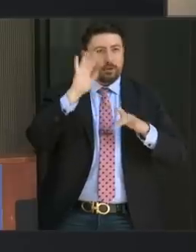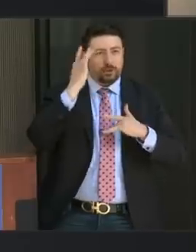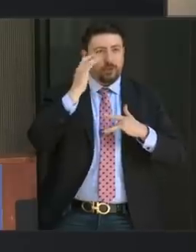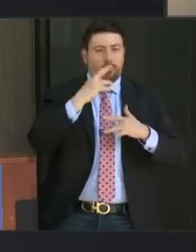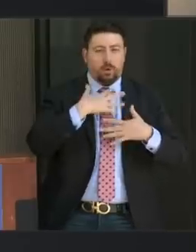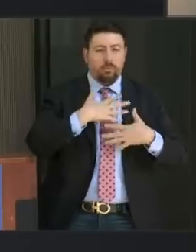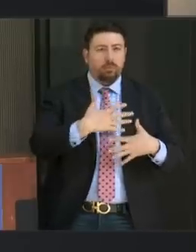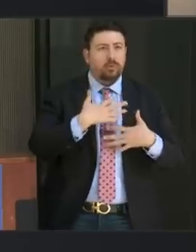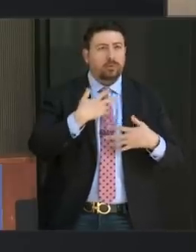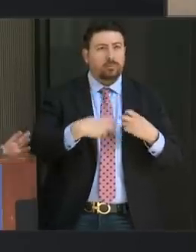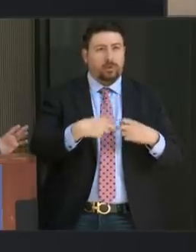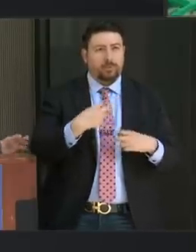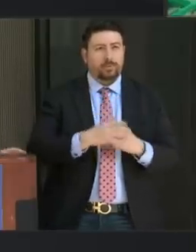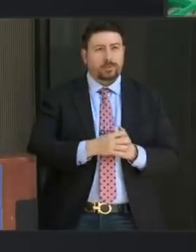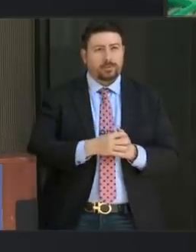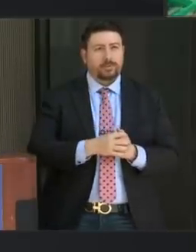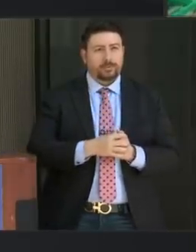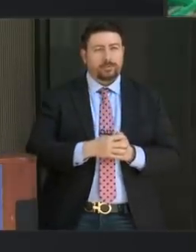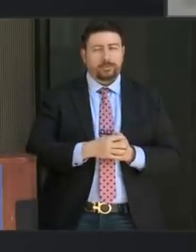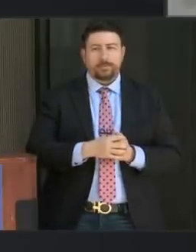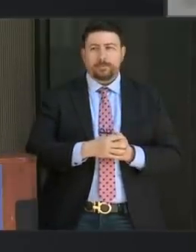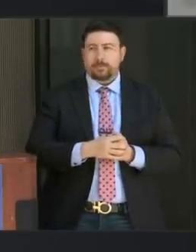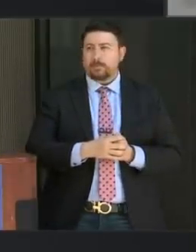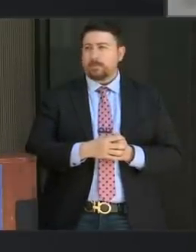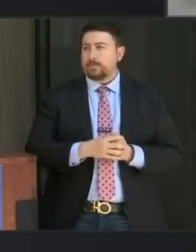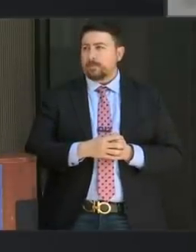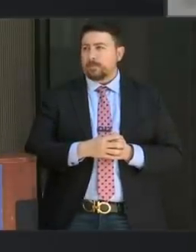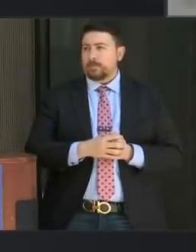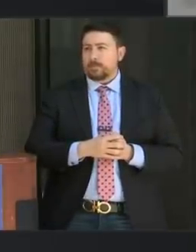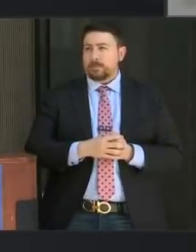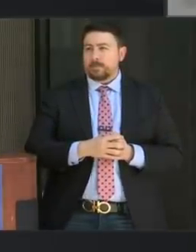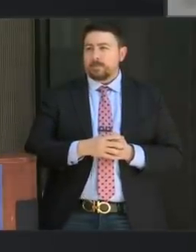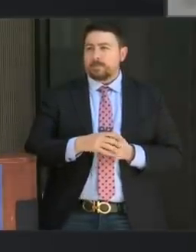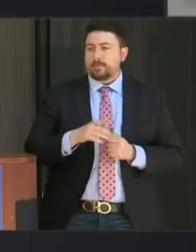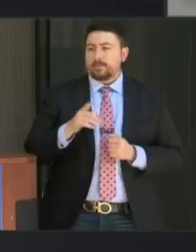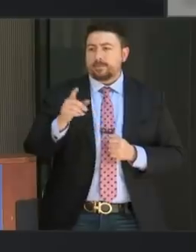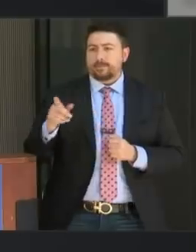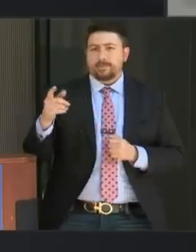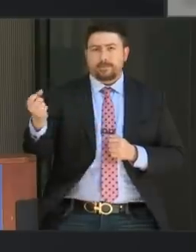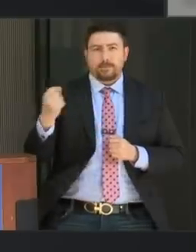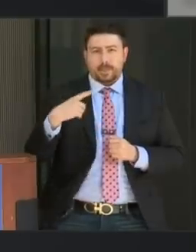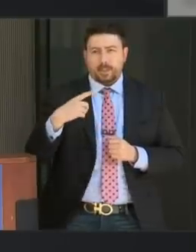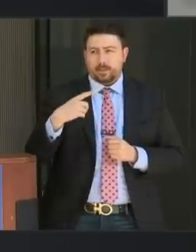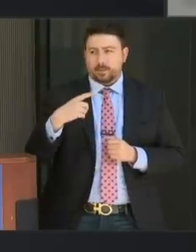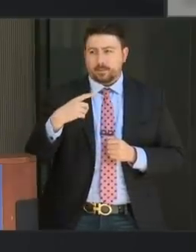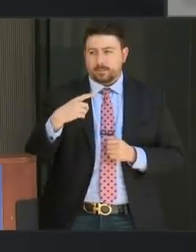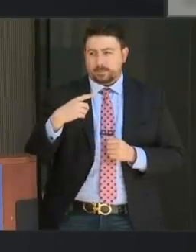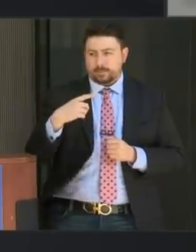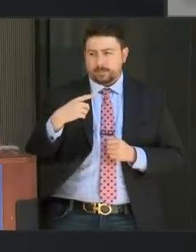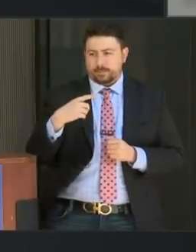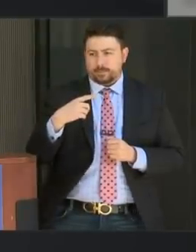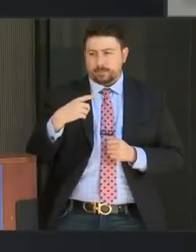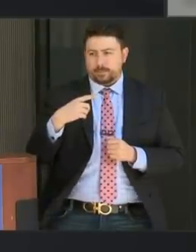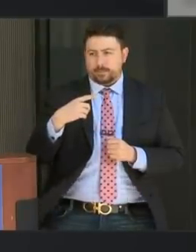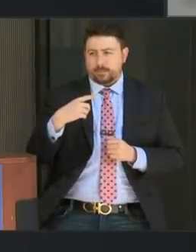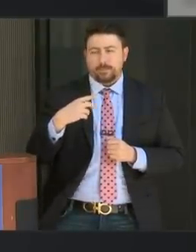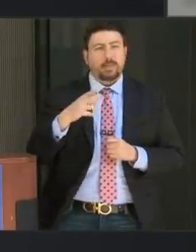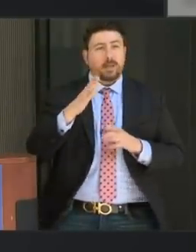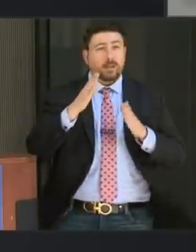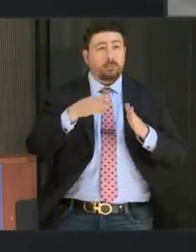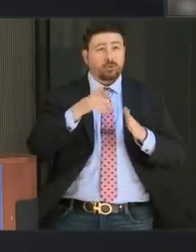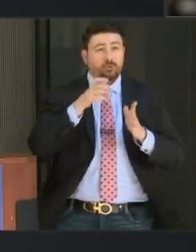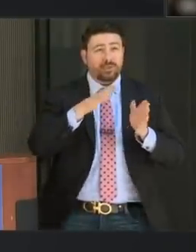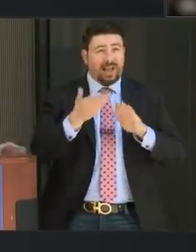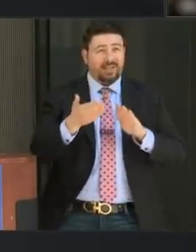respiratory symptoms, respiratory illness symptoms. Right here. Can you tell us more about the woman who died of underlying